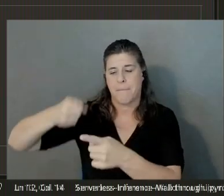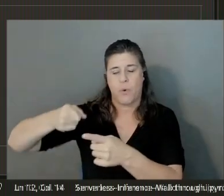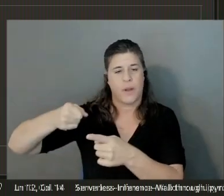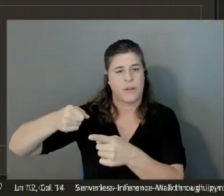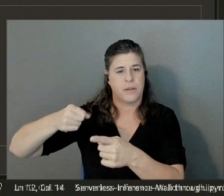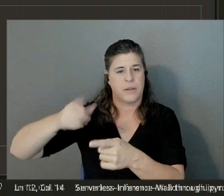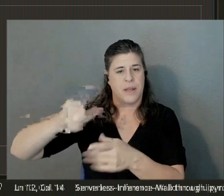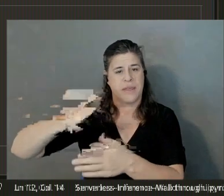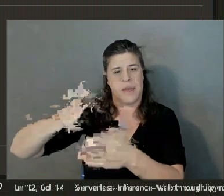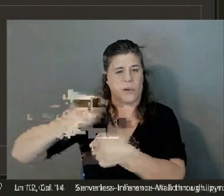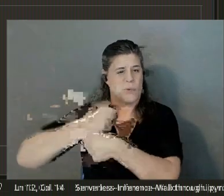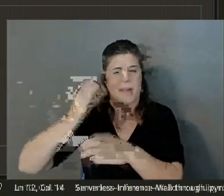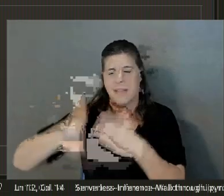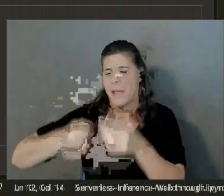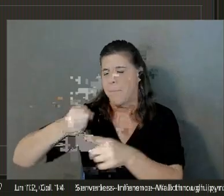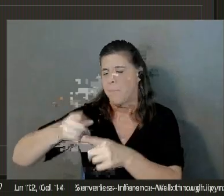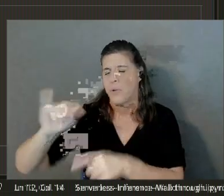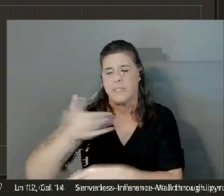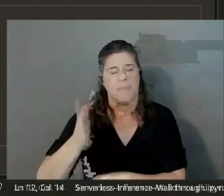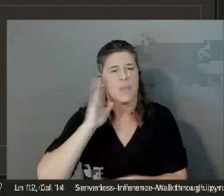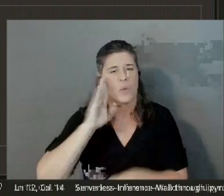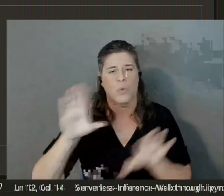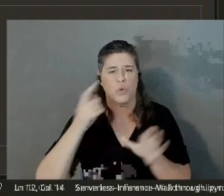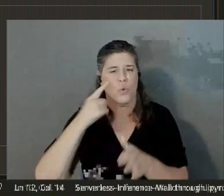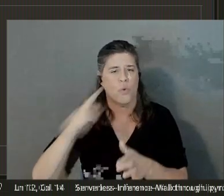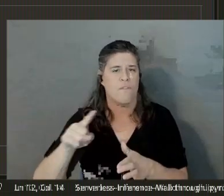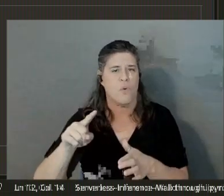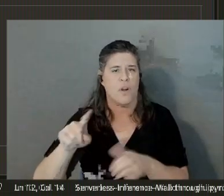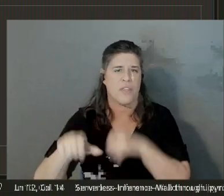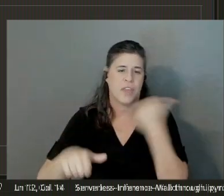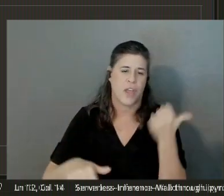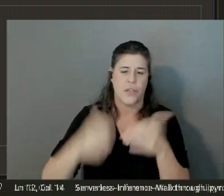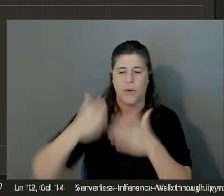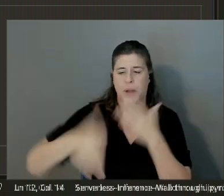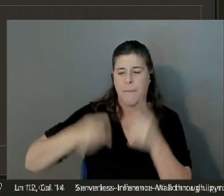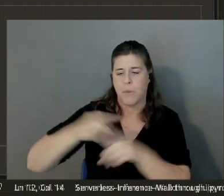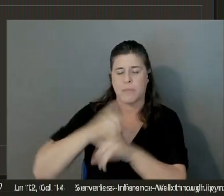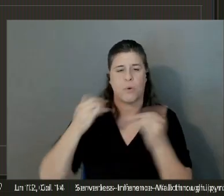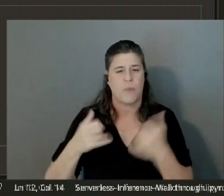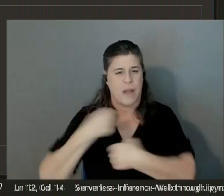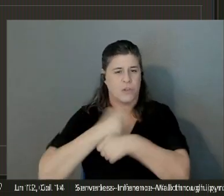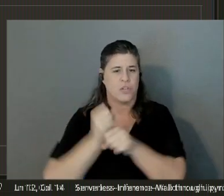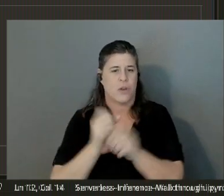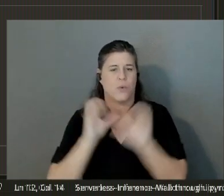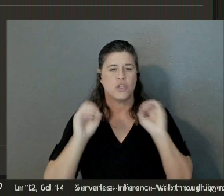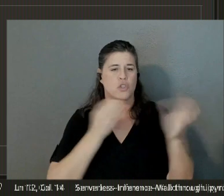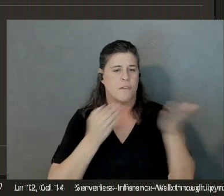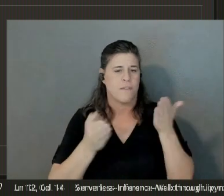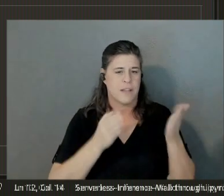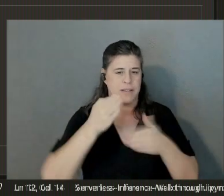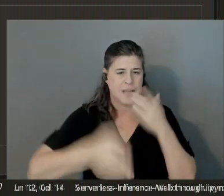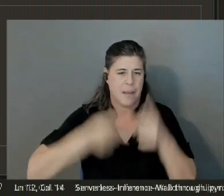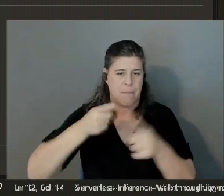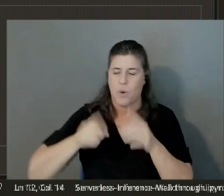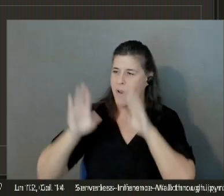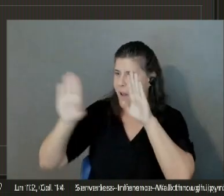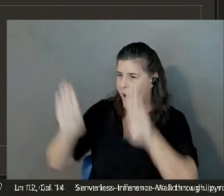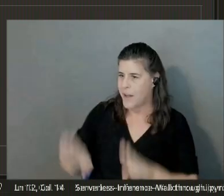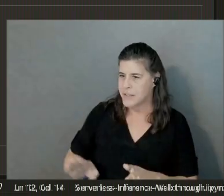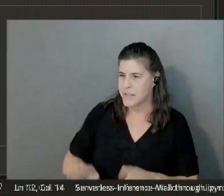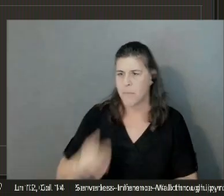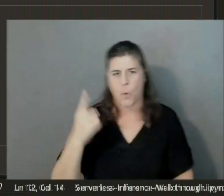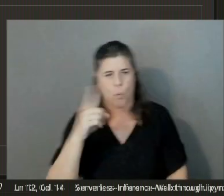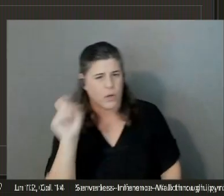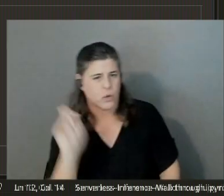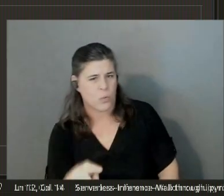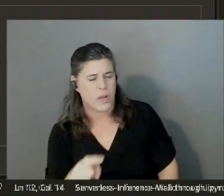doing the same thing it's going to do for persistent endpoints, but in this case, it's generating a serverless endpoint. Awesome. One question. What kind of